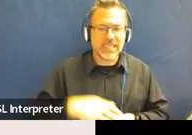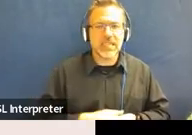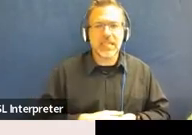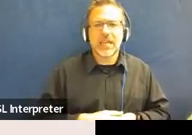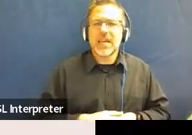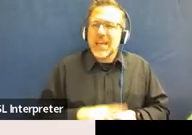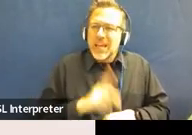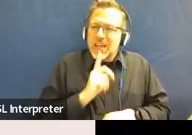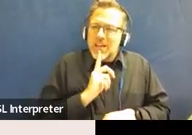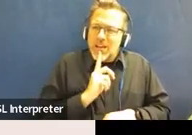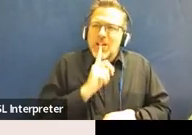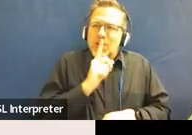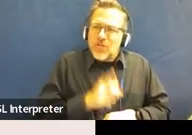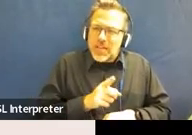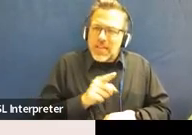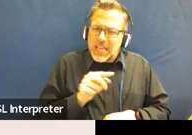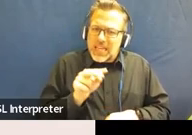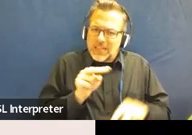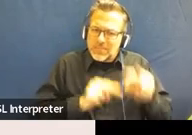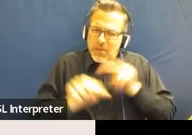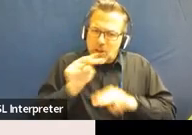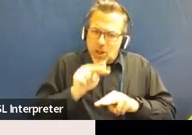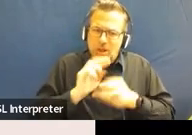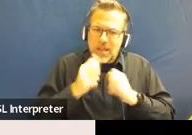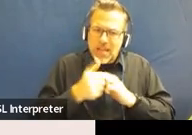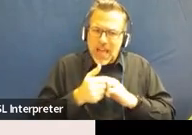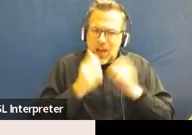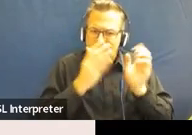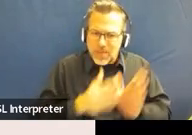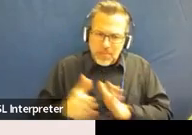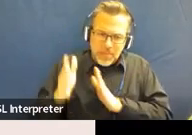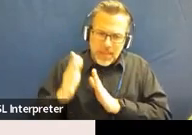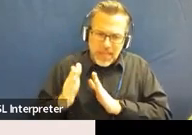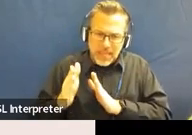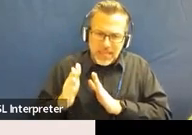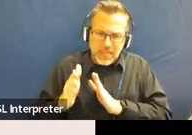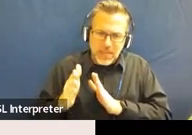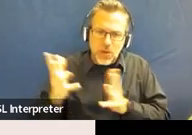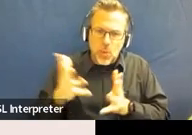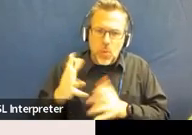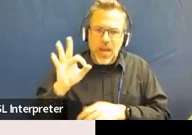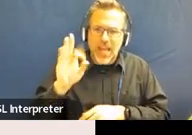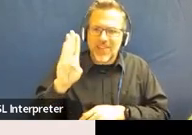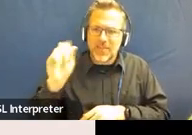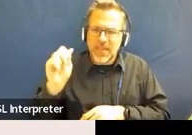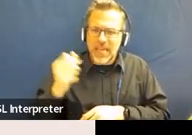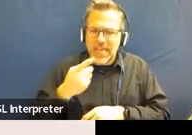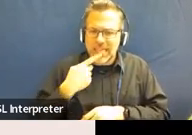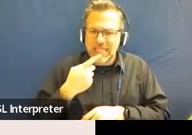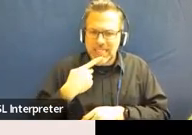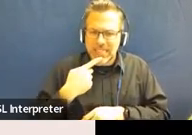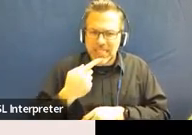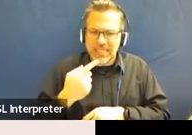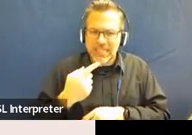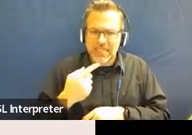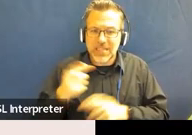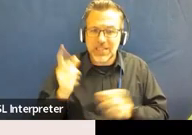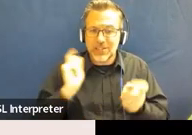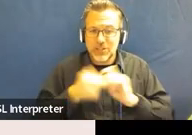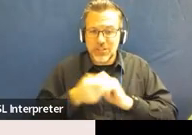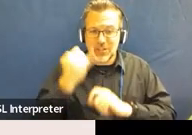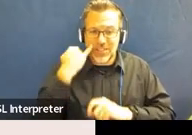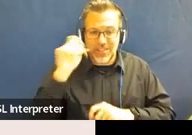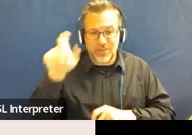just really take a look at how this plan was put together, what the FBA says, and change it if you need to.